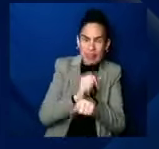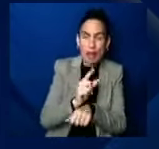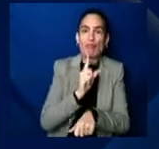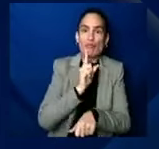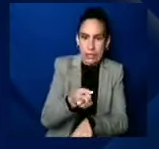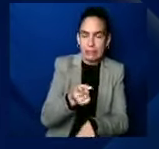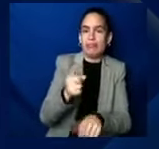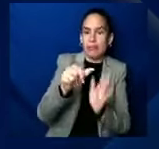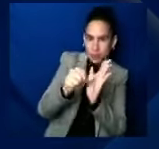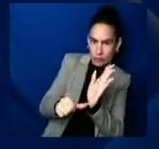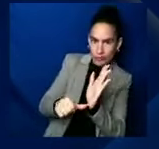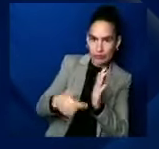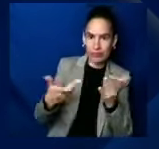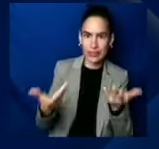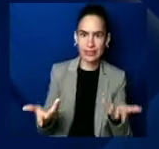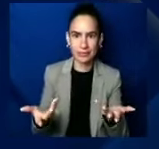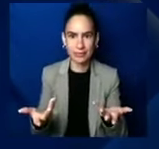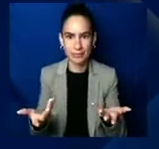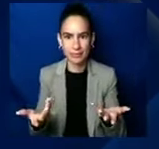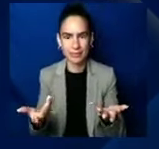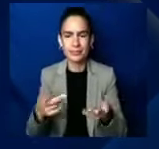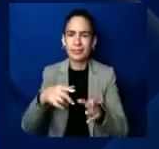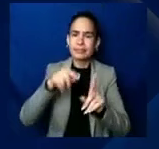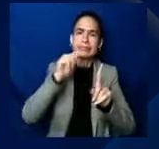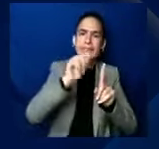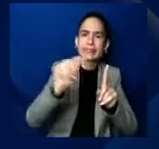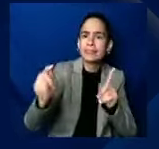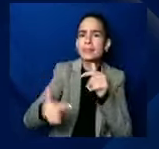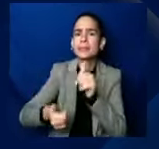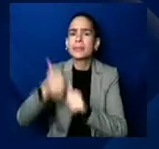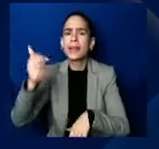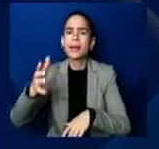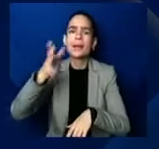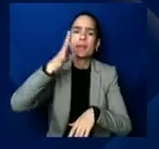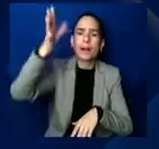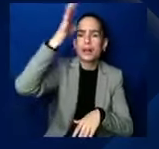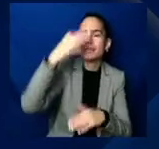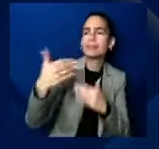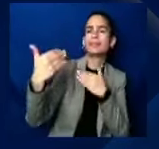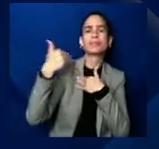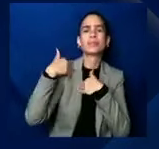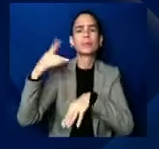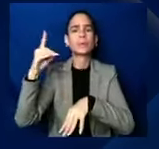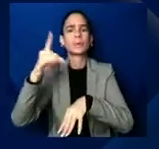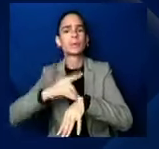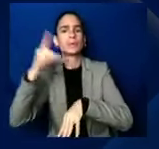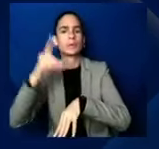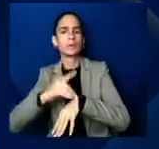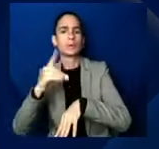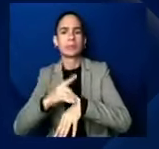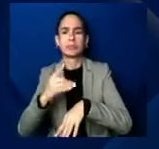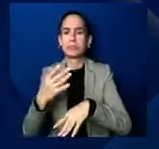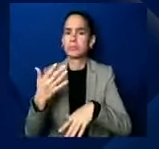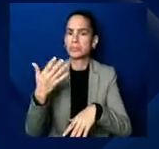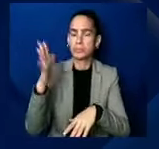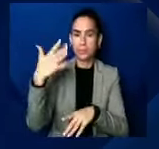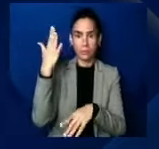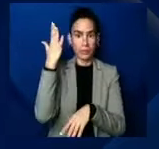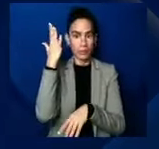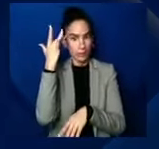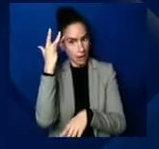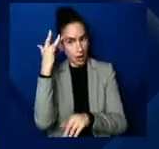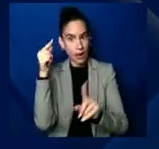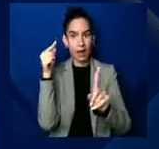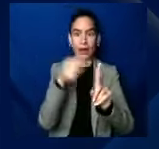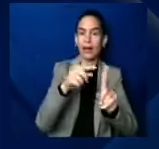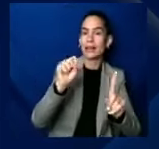the, the parental duties after Olympia was born around our house because of the C-section and other surgeries Serena had fell on my shoulders.